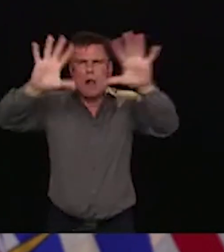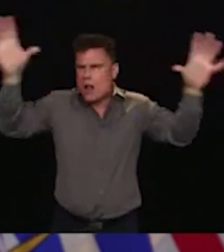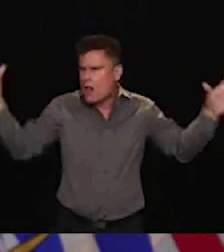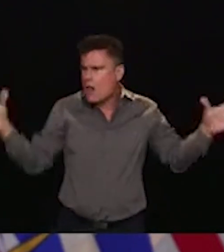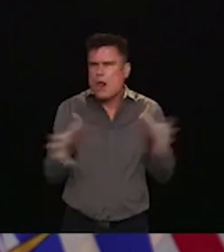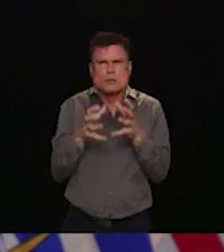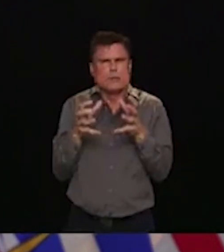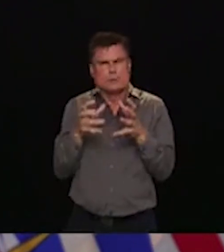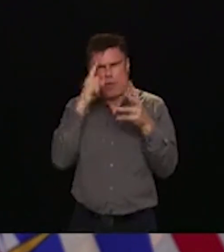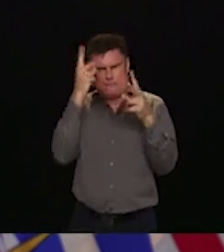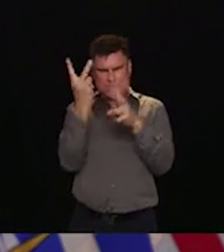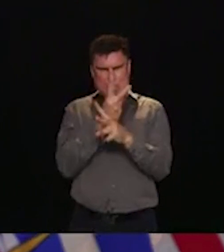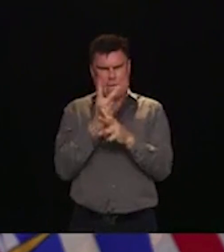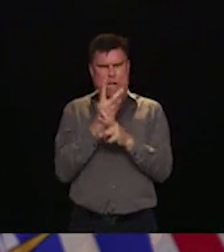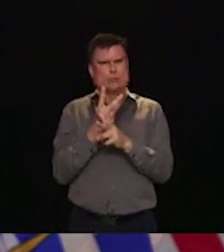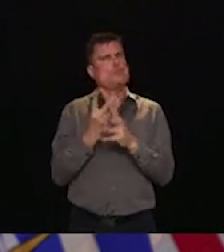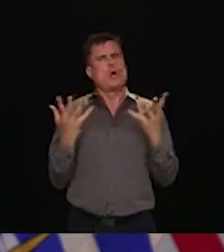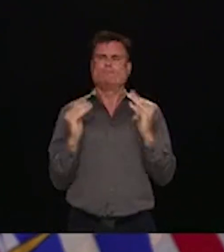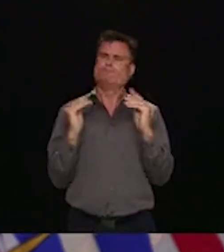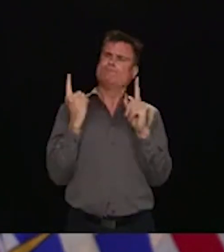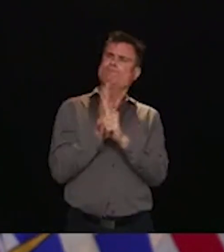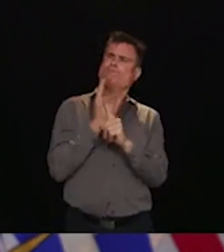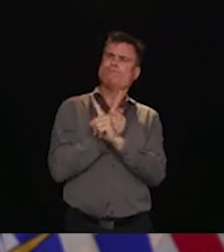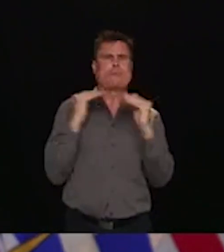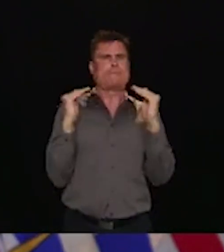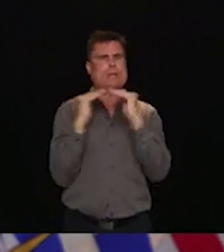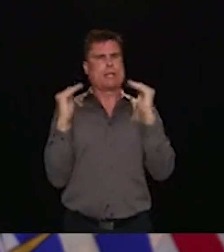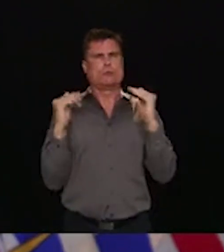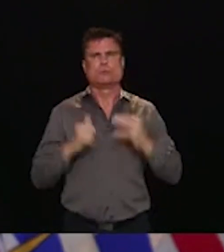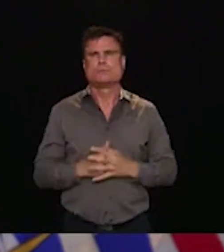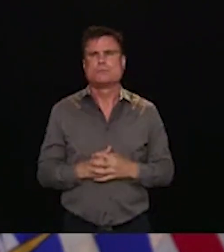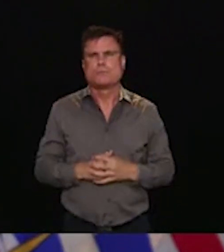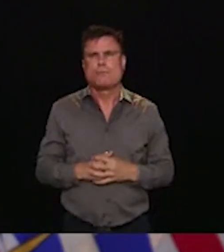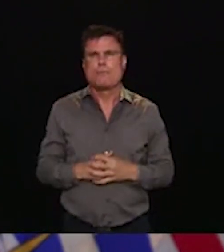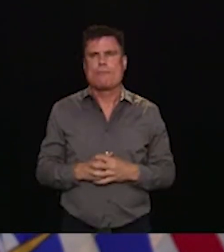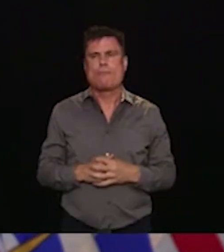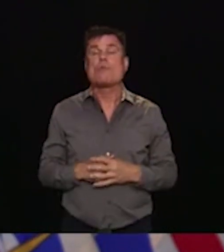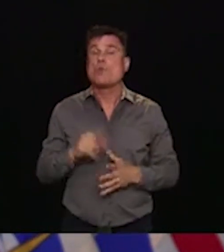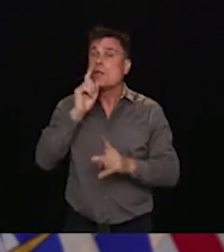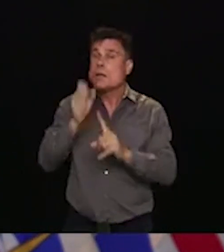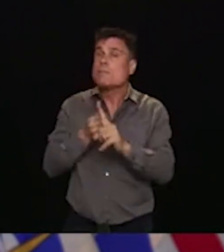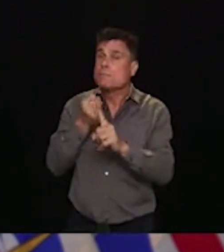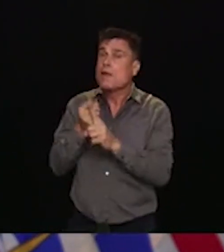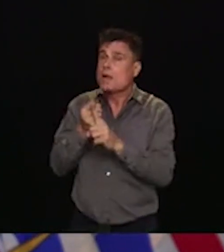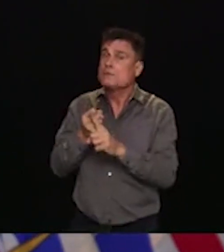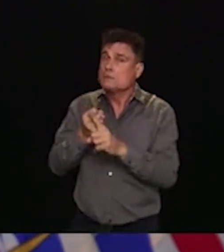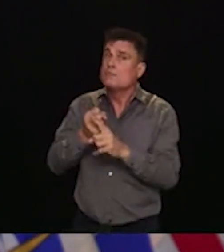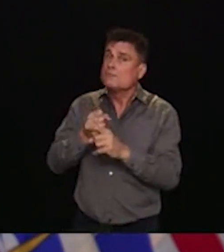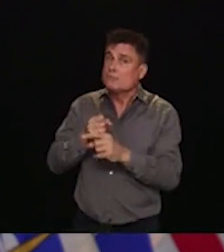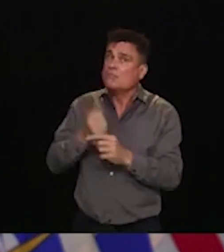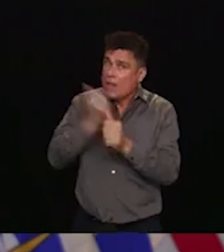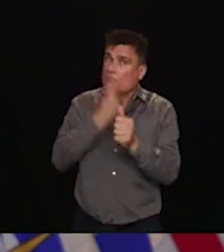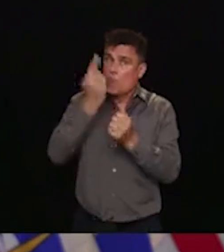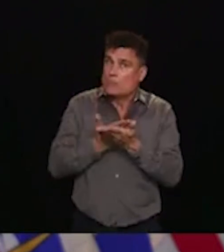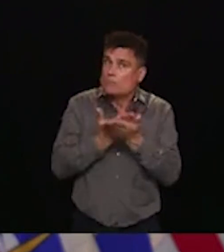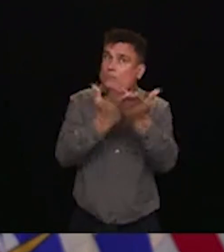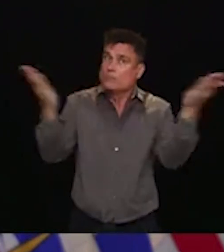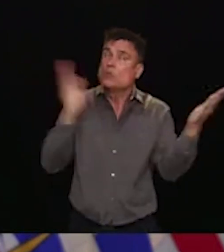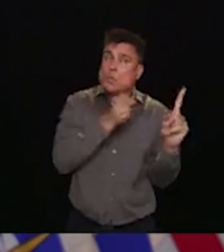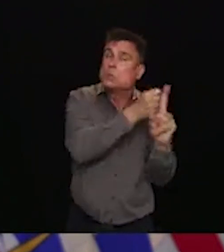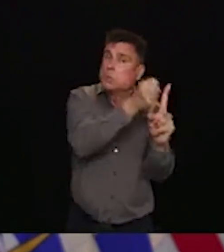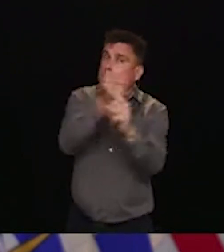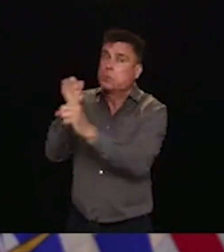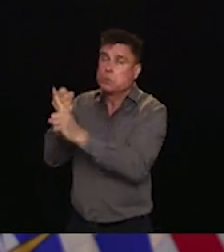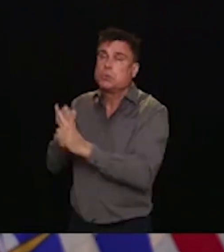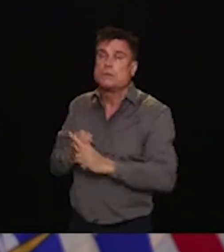like to turn it over to Tony Gioventu, the Executive Director of the Condominium Homeowners Association of BC. Unfortunately, Tony is only